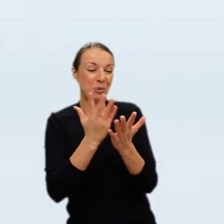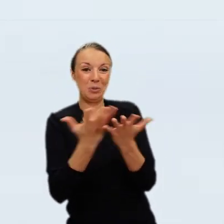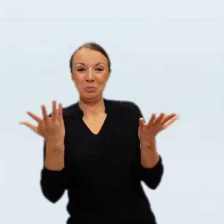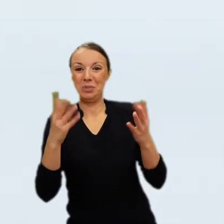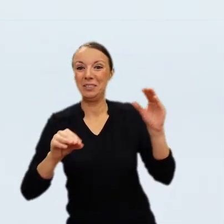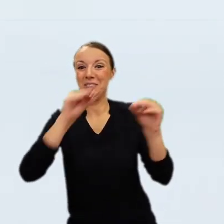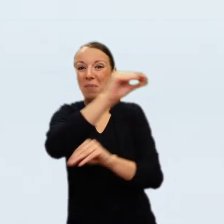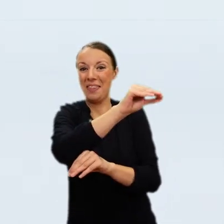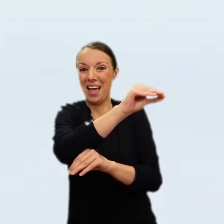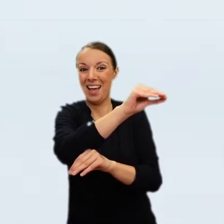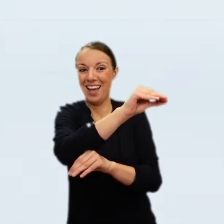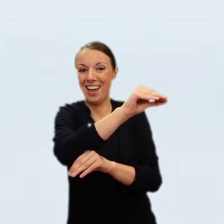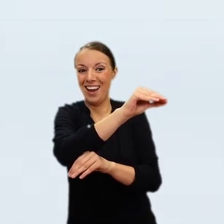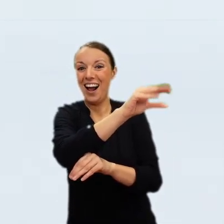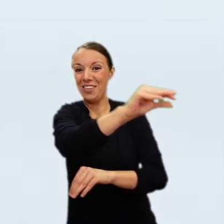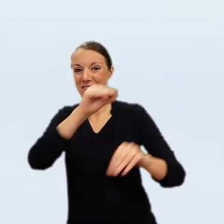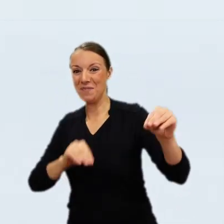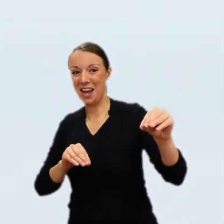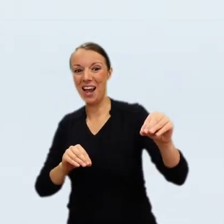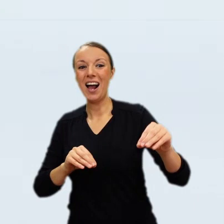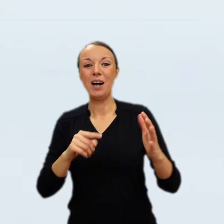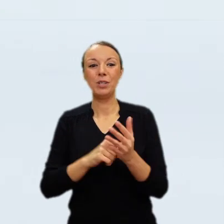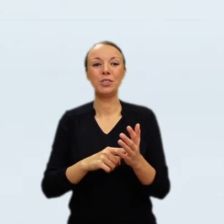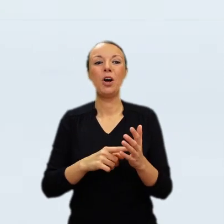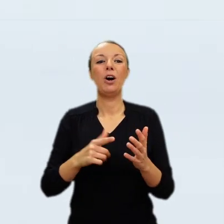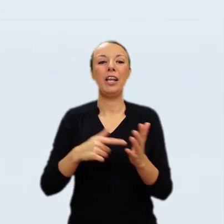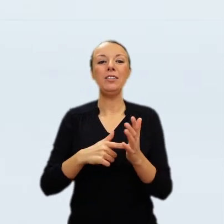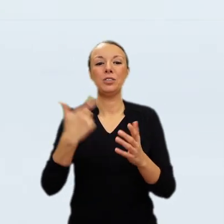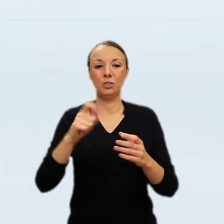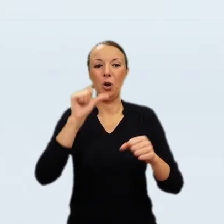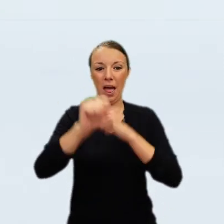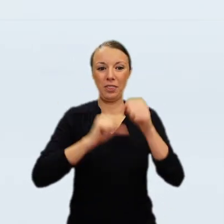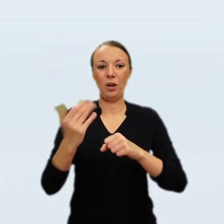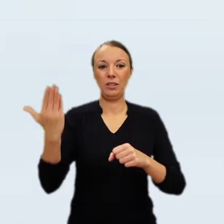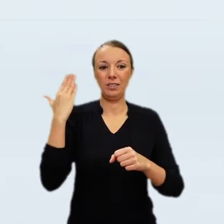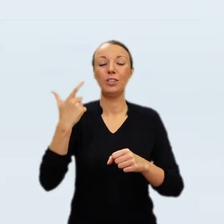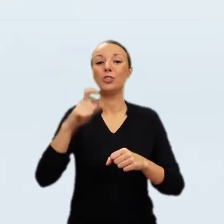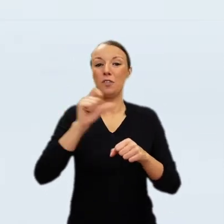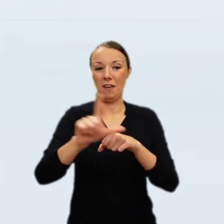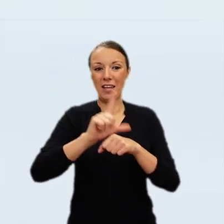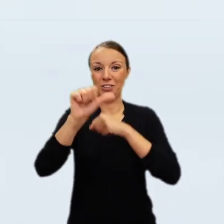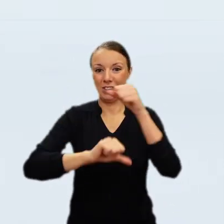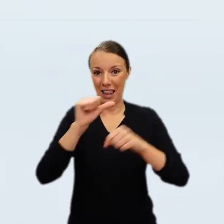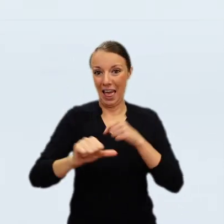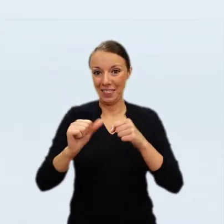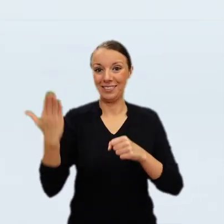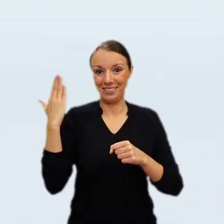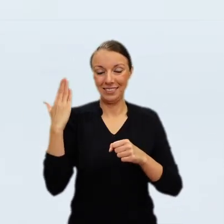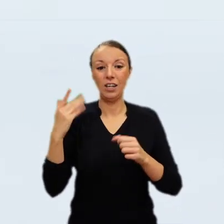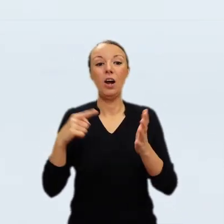next day with one word, enchanted. Frick paid $308,651